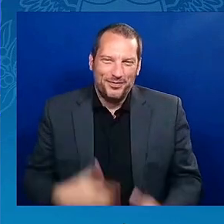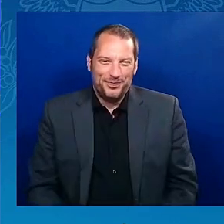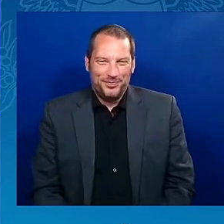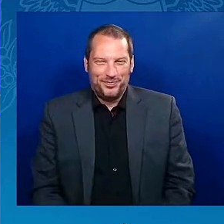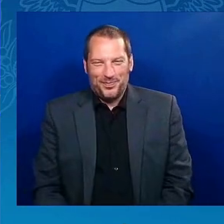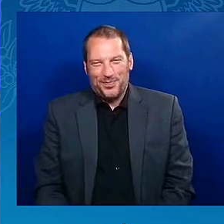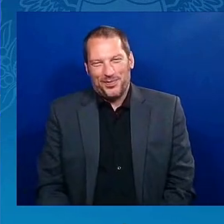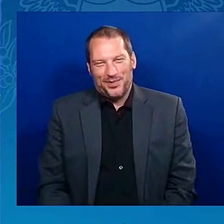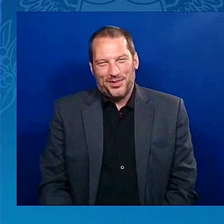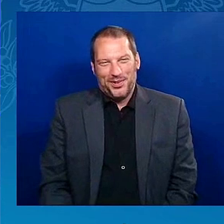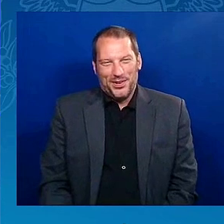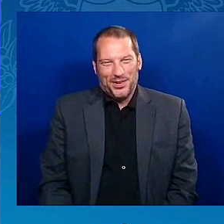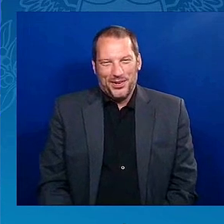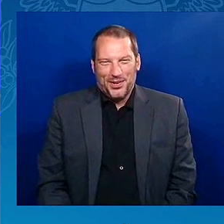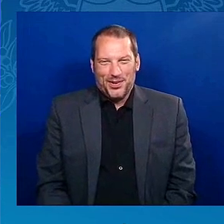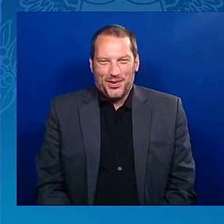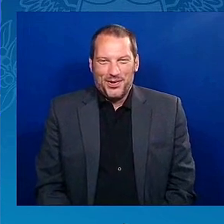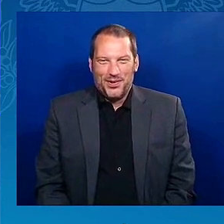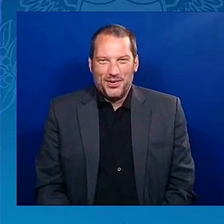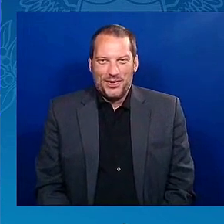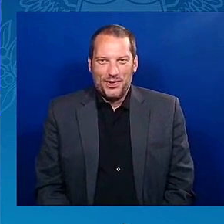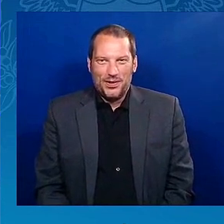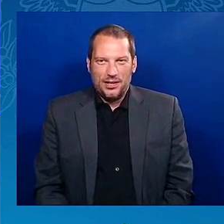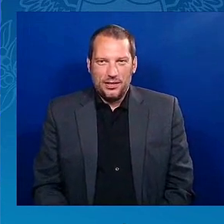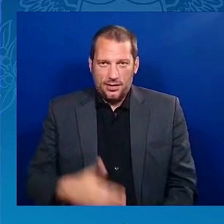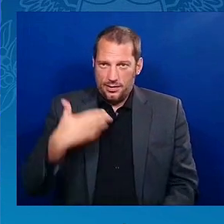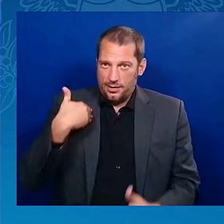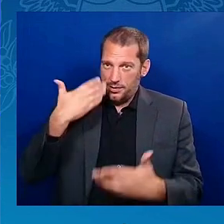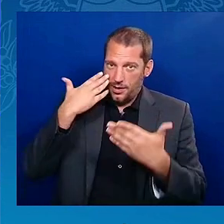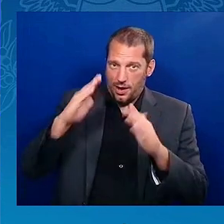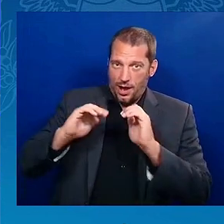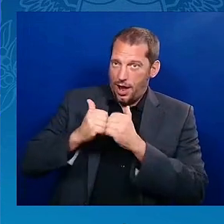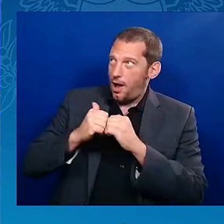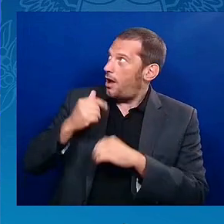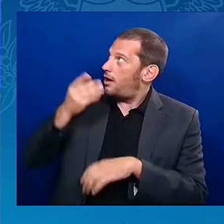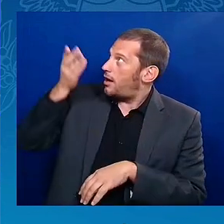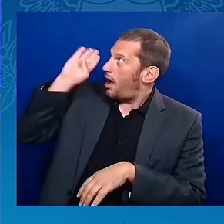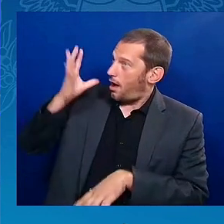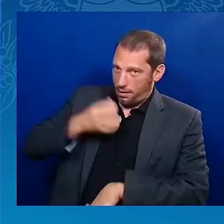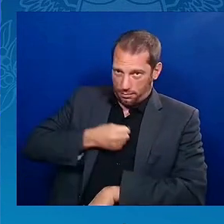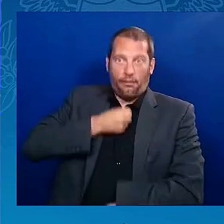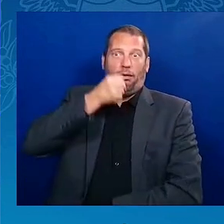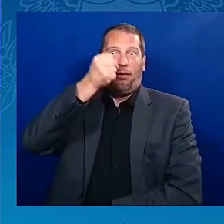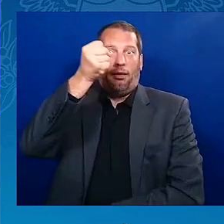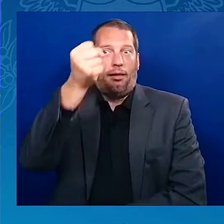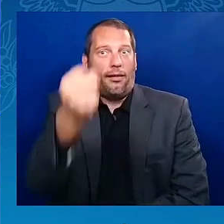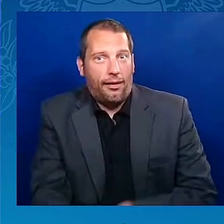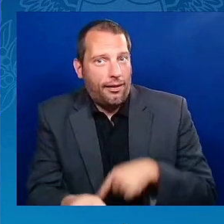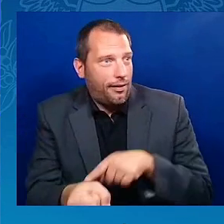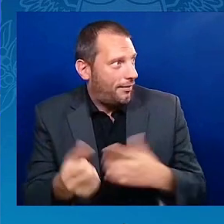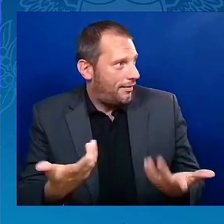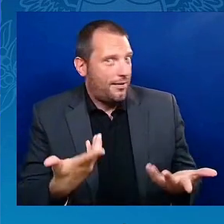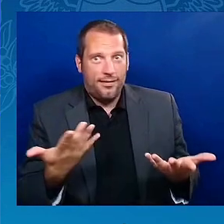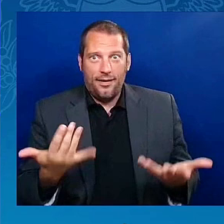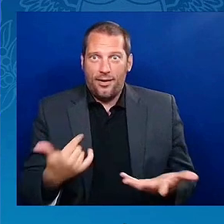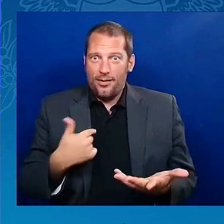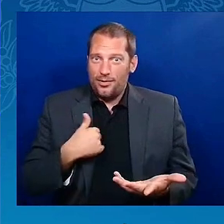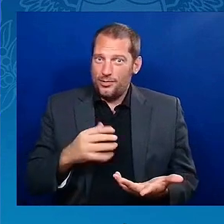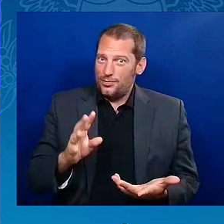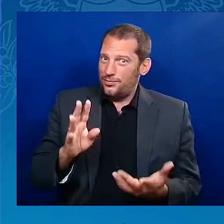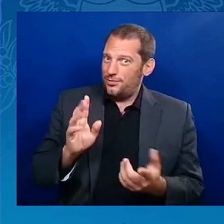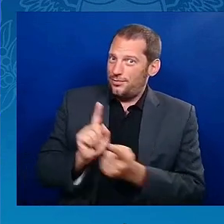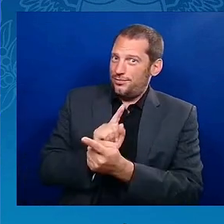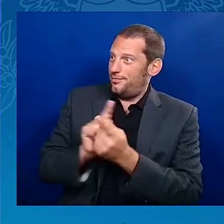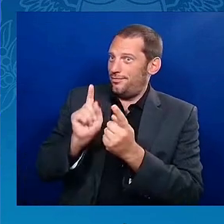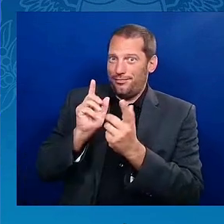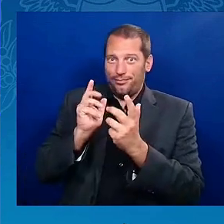I don't know how God got me in this position. I'm talking to presidents and all of that, so I'm glad